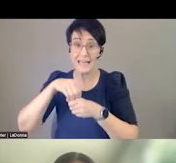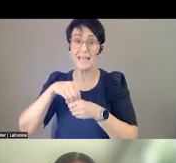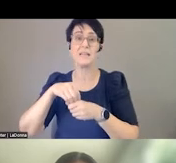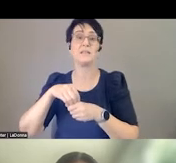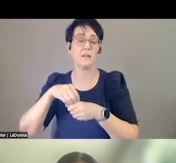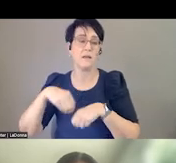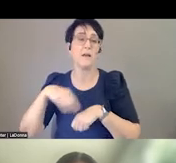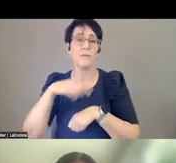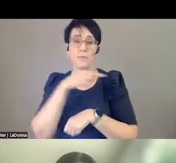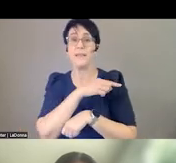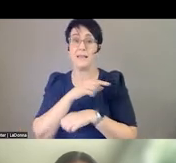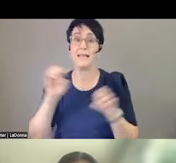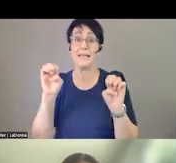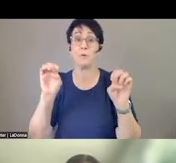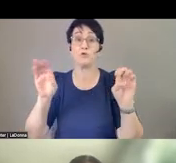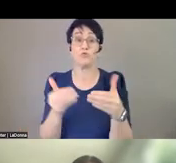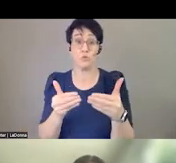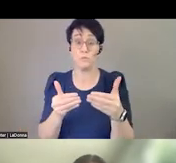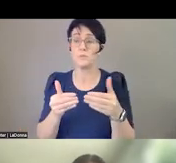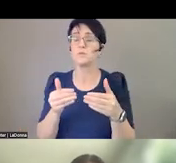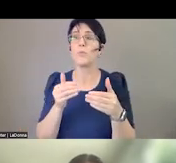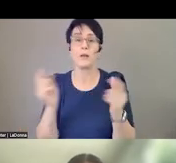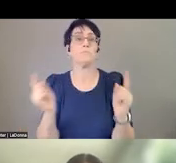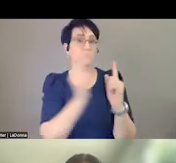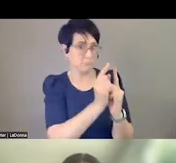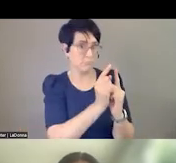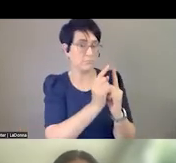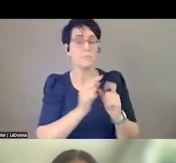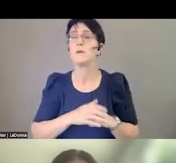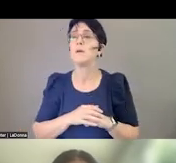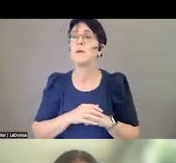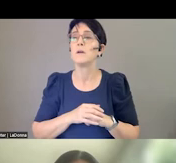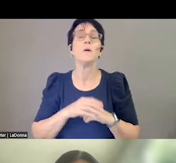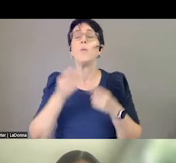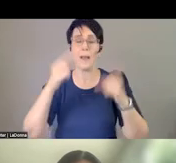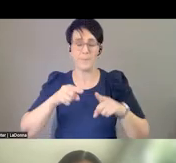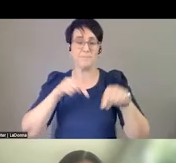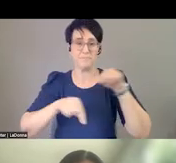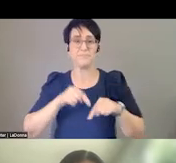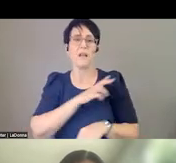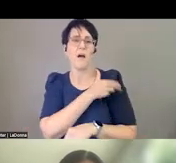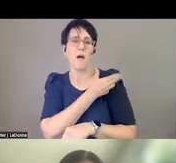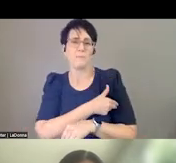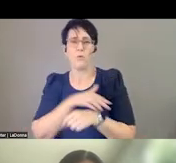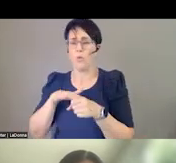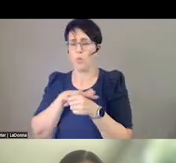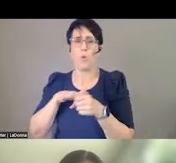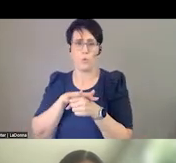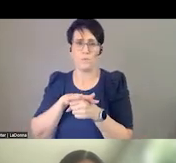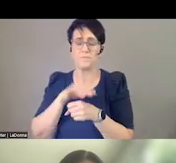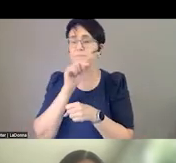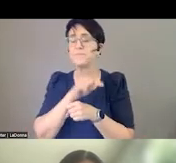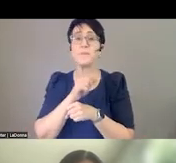help them get comfortable with that process. But we had been getting calls from a local hospital from people that are being served,